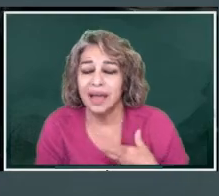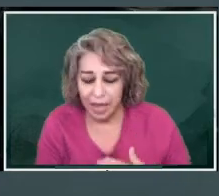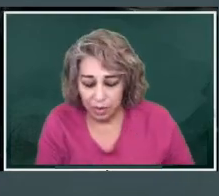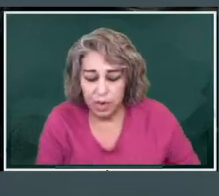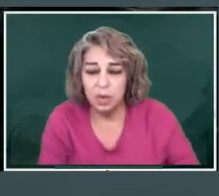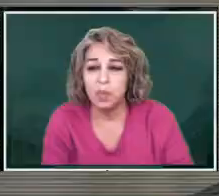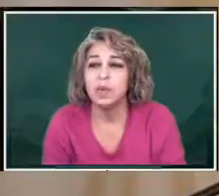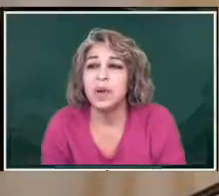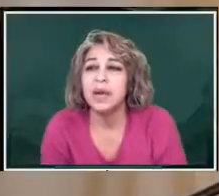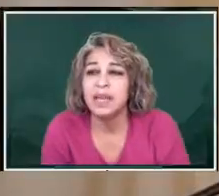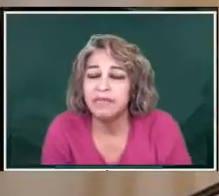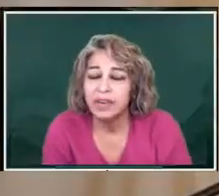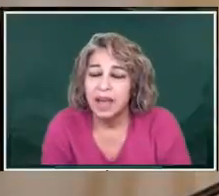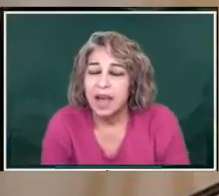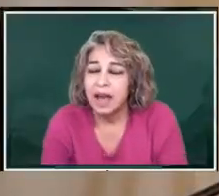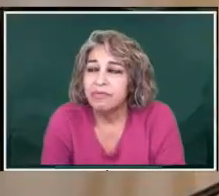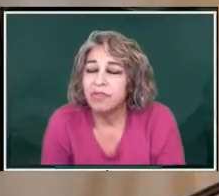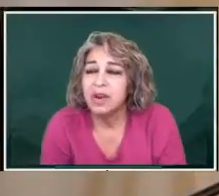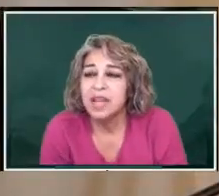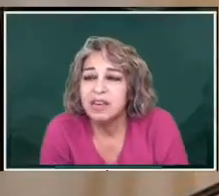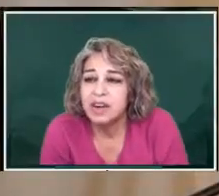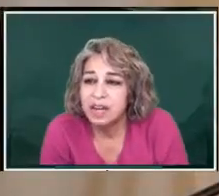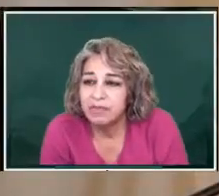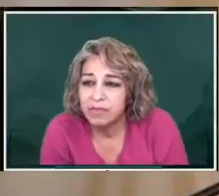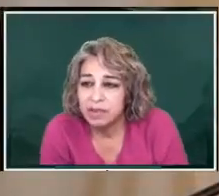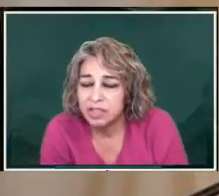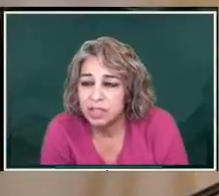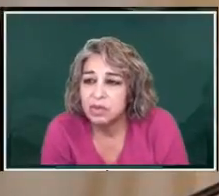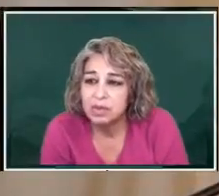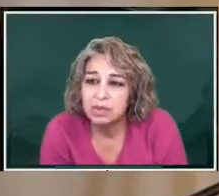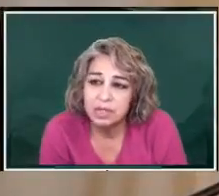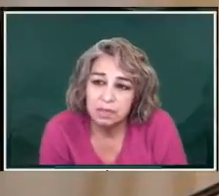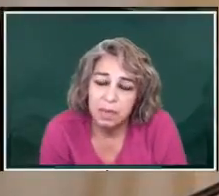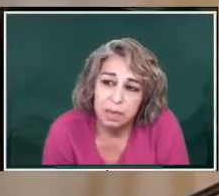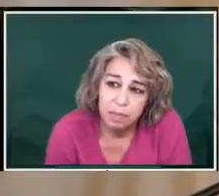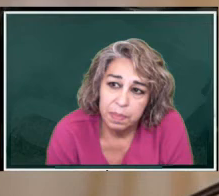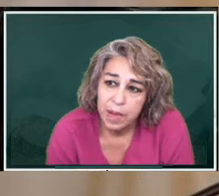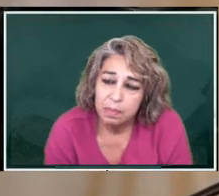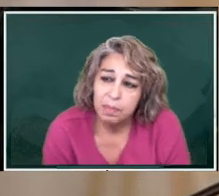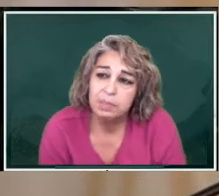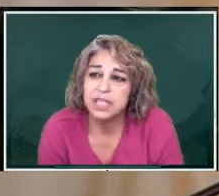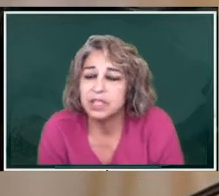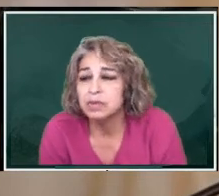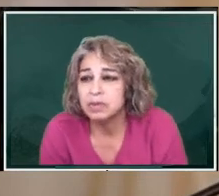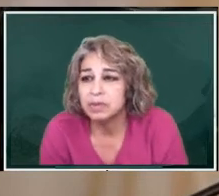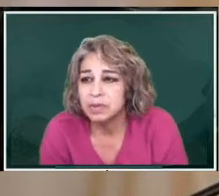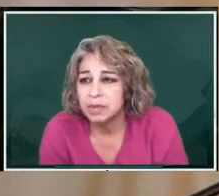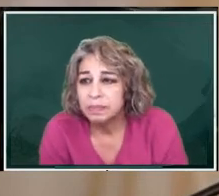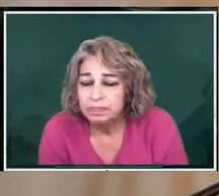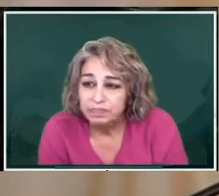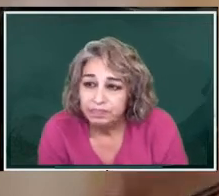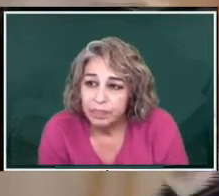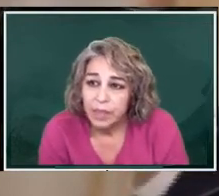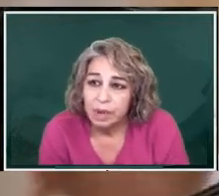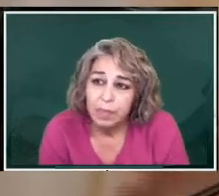And we want to give free internet for schools, public schools.